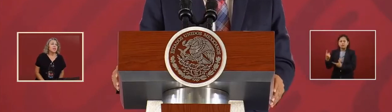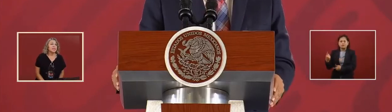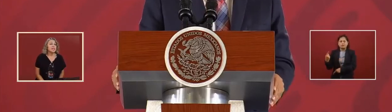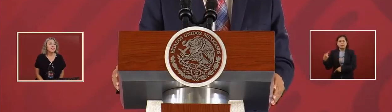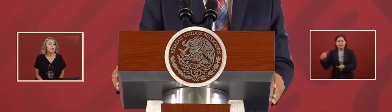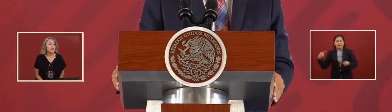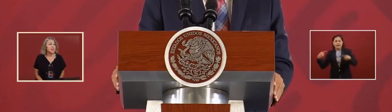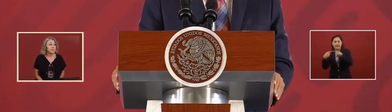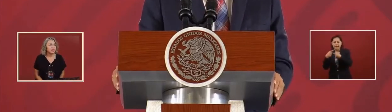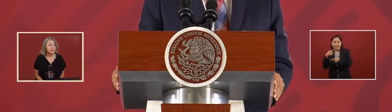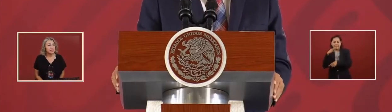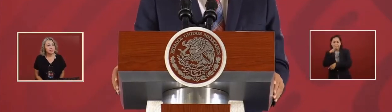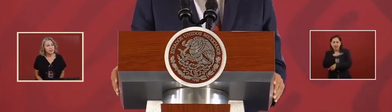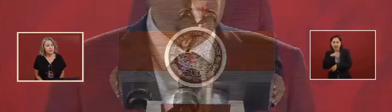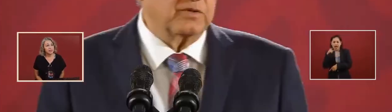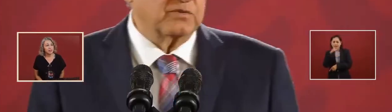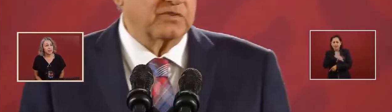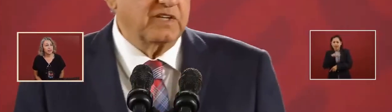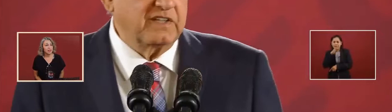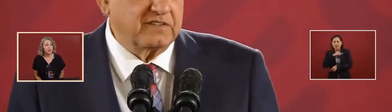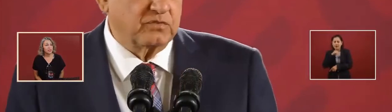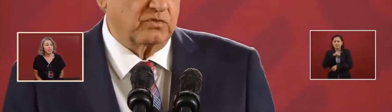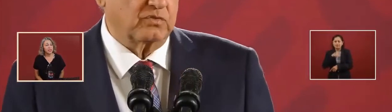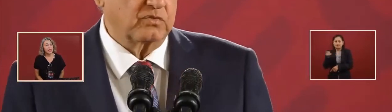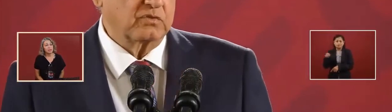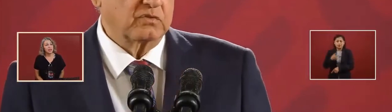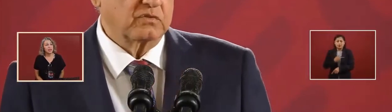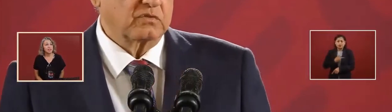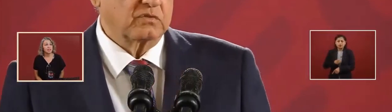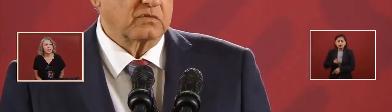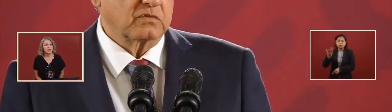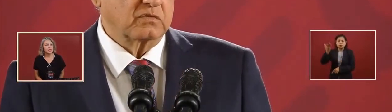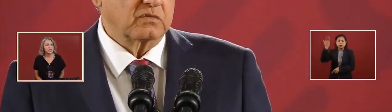to have sanctions of these solicits.